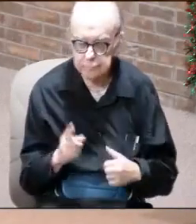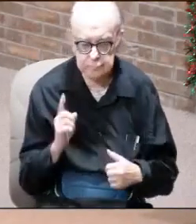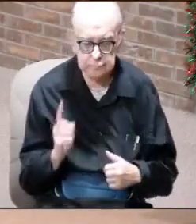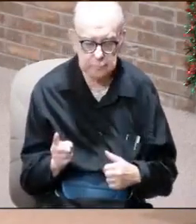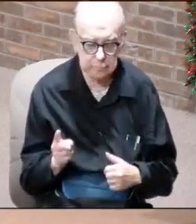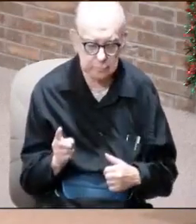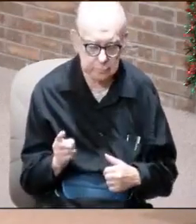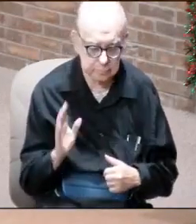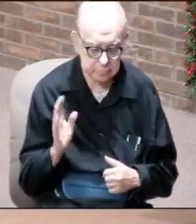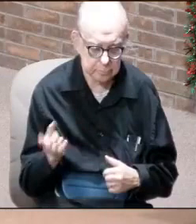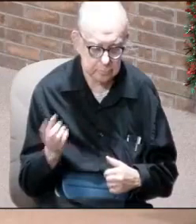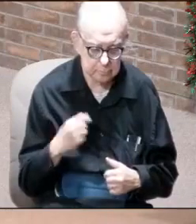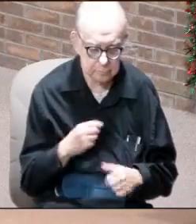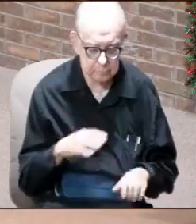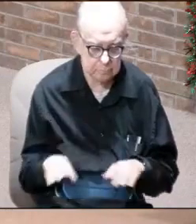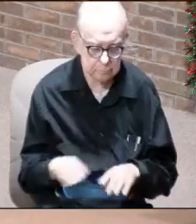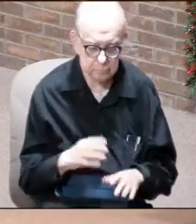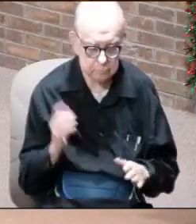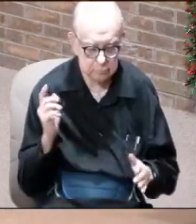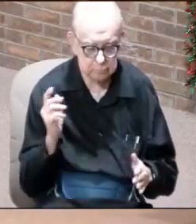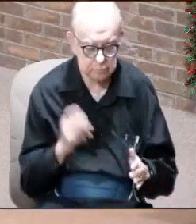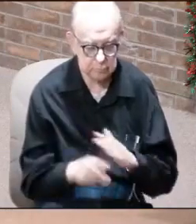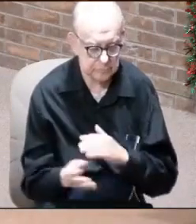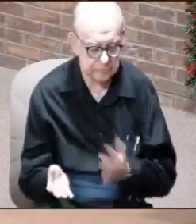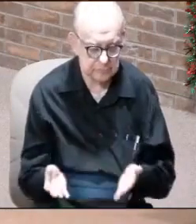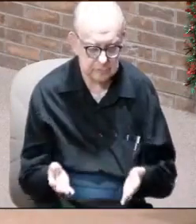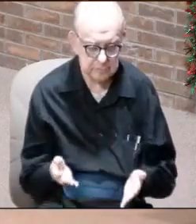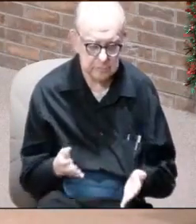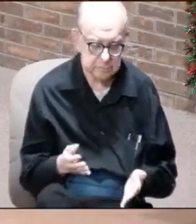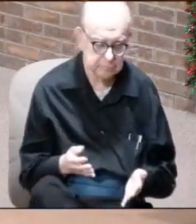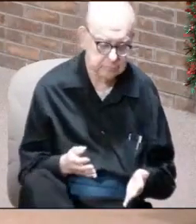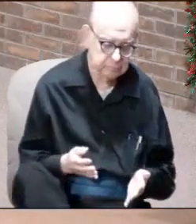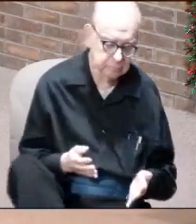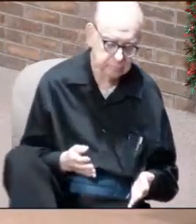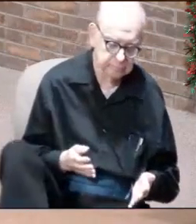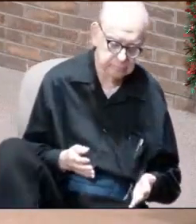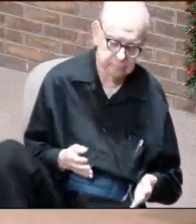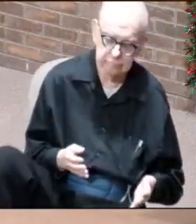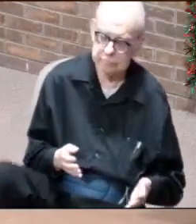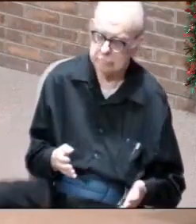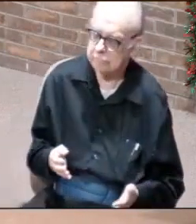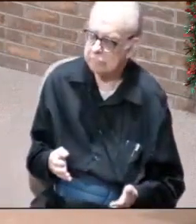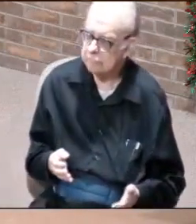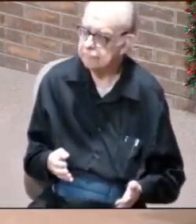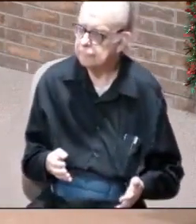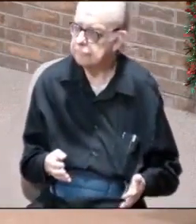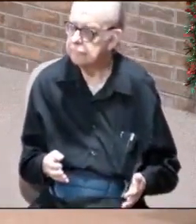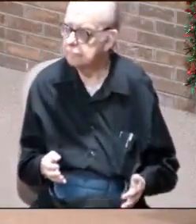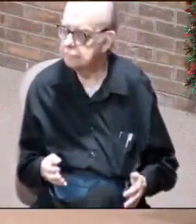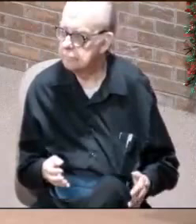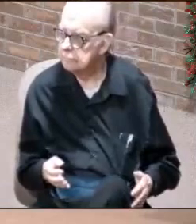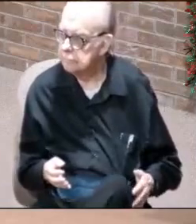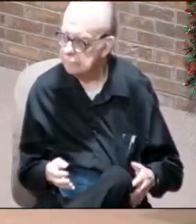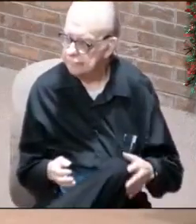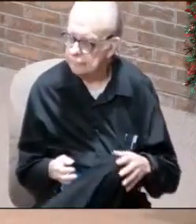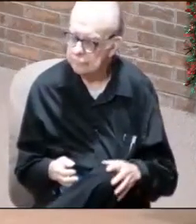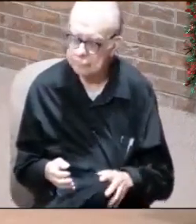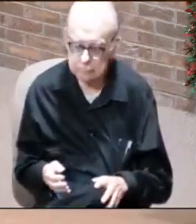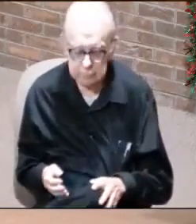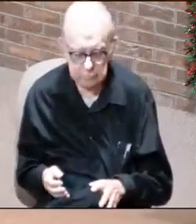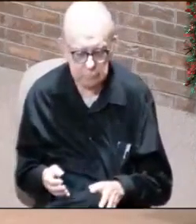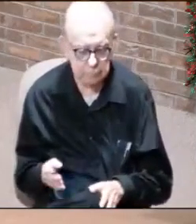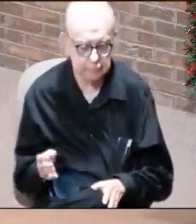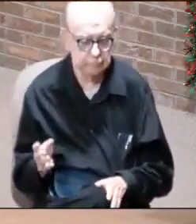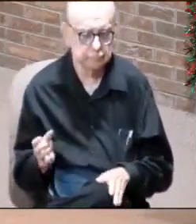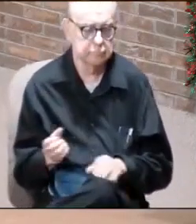the one that's going to come to do the execution here. I've got a clock up here, and so this, I'm going to get through